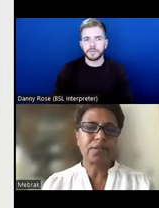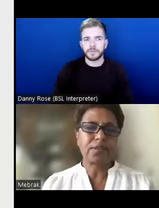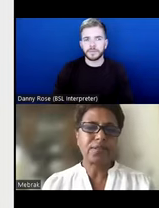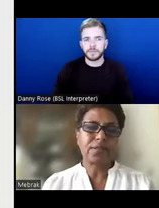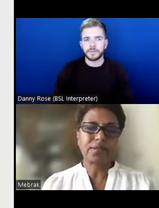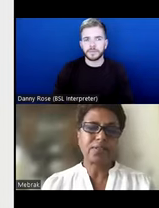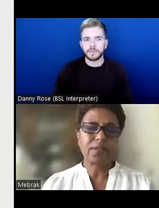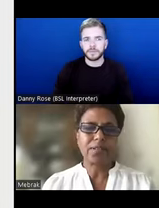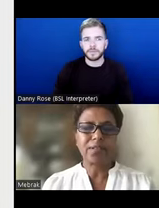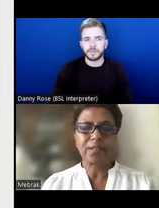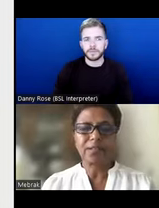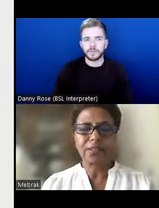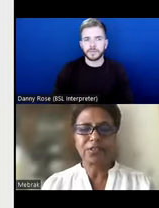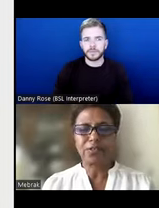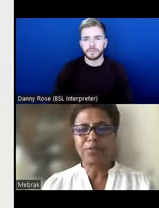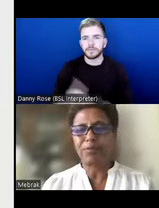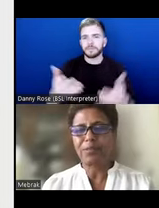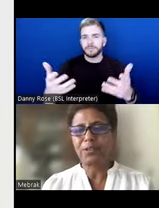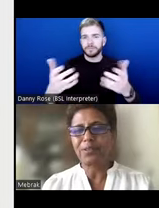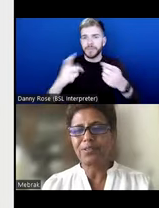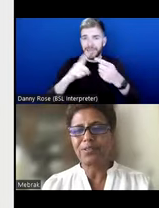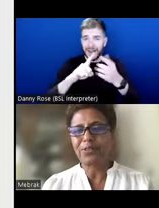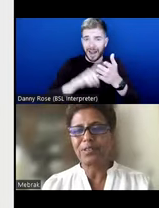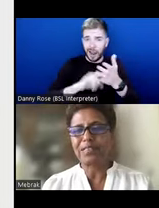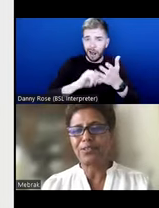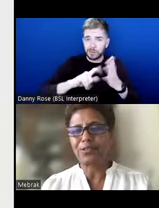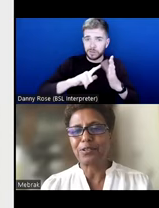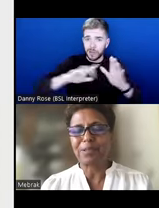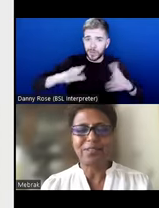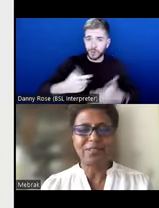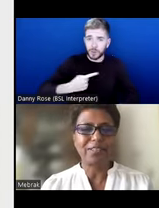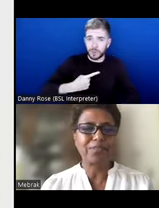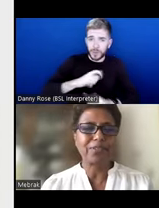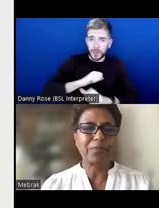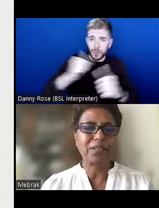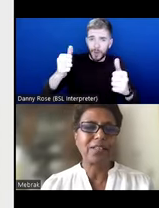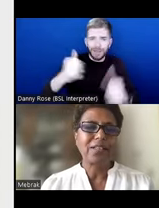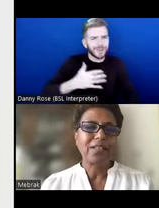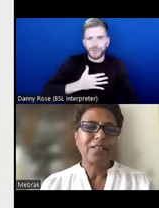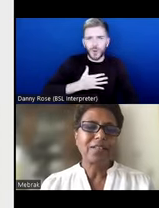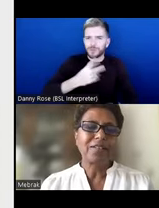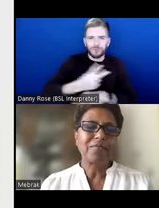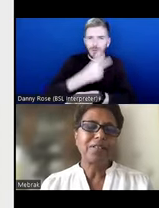So, you know, I think Elsa introduced me very well. So I don't need to introduce myself. Thank you very much.